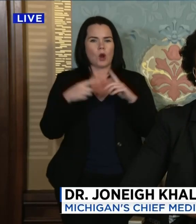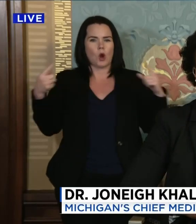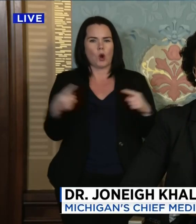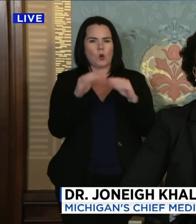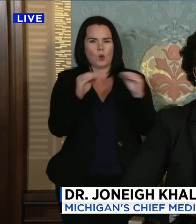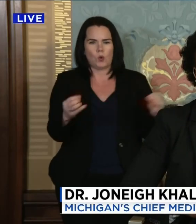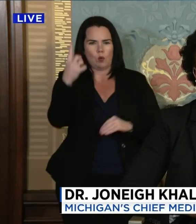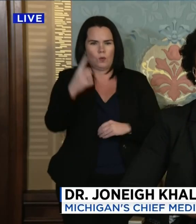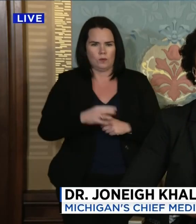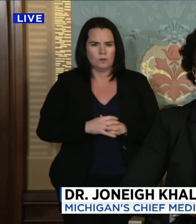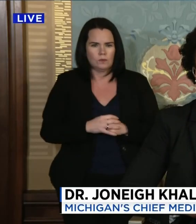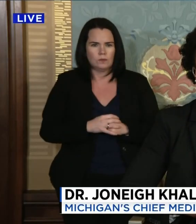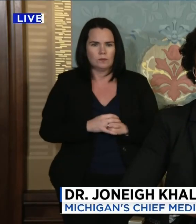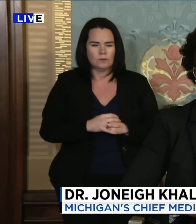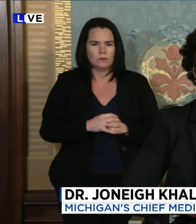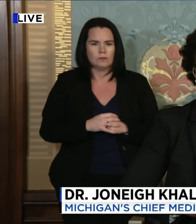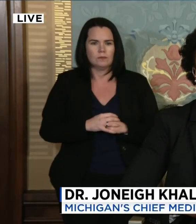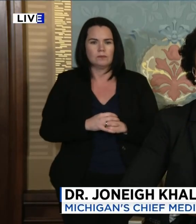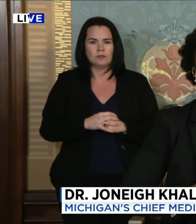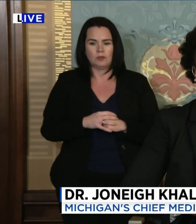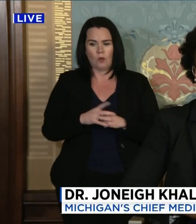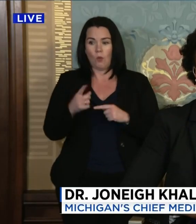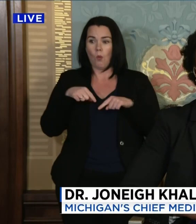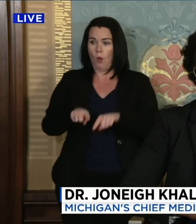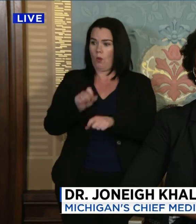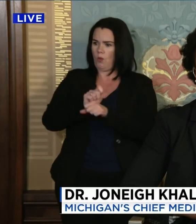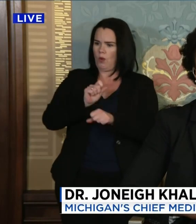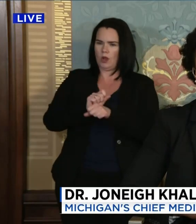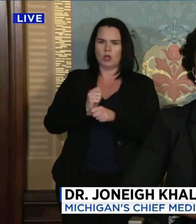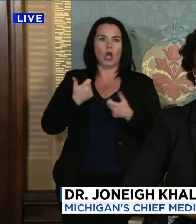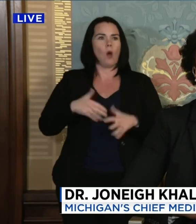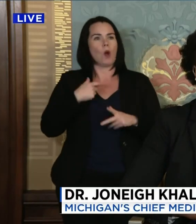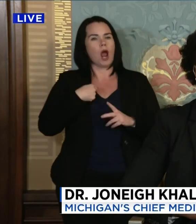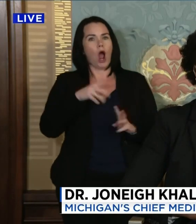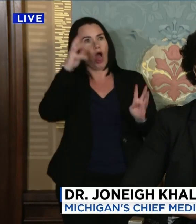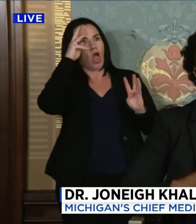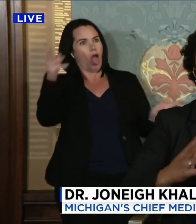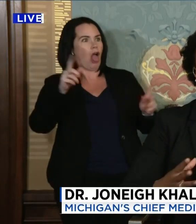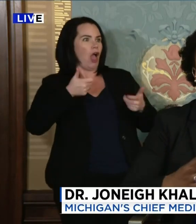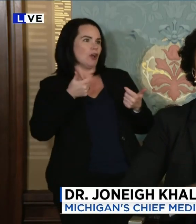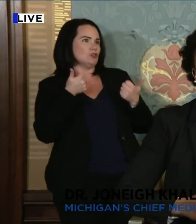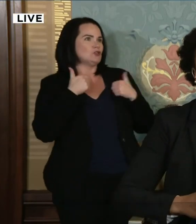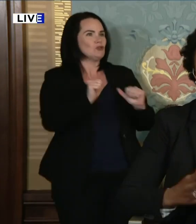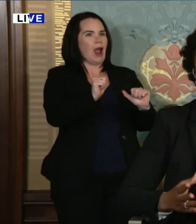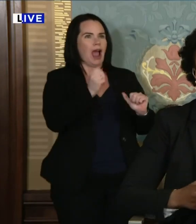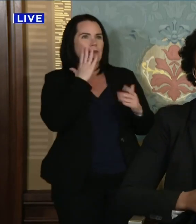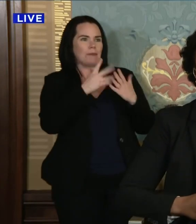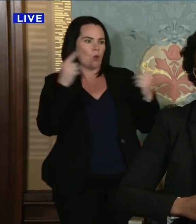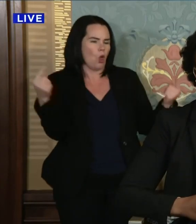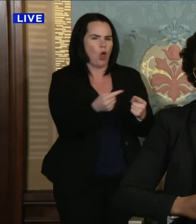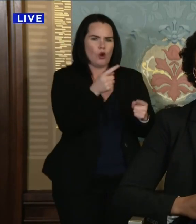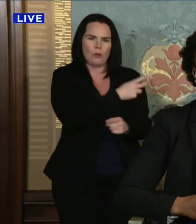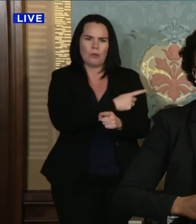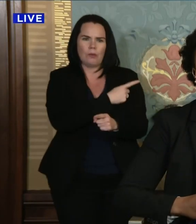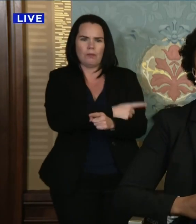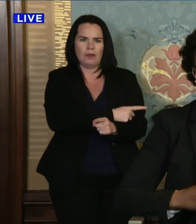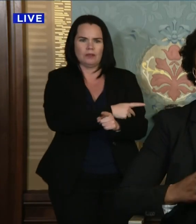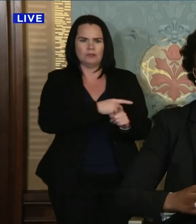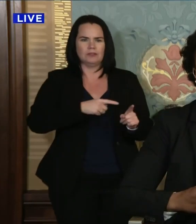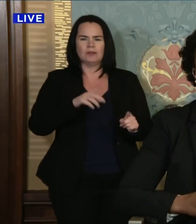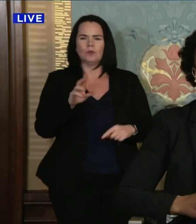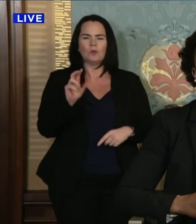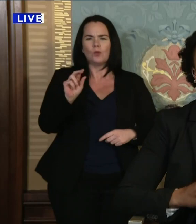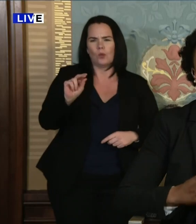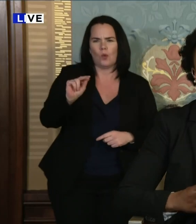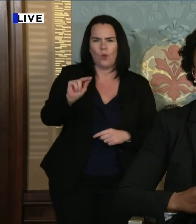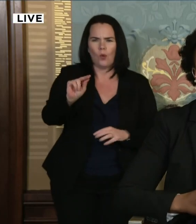physician, do not want to be trying things that would potentially harm your patients. Uh, but we, as, as physicians, we have to pay attention to